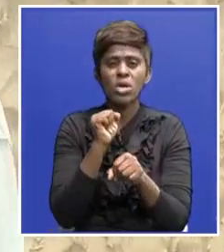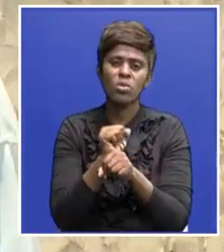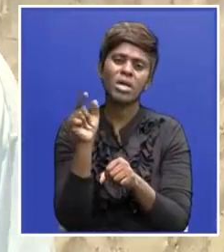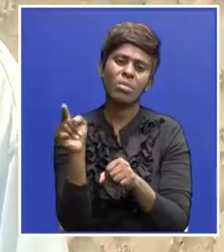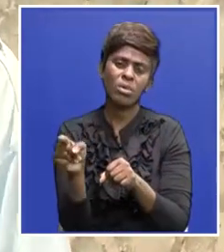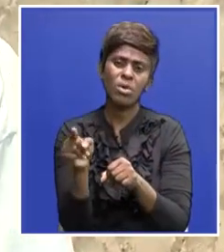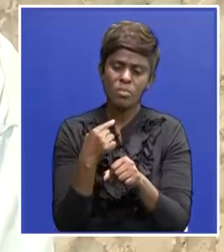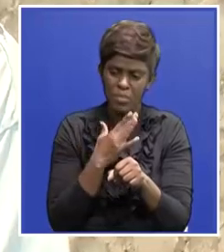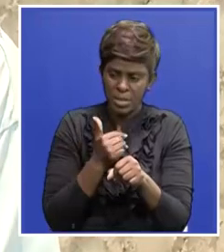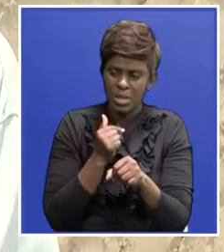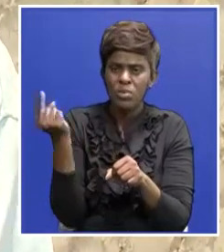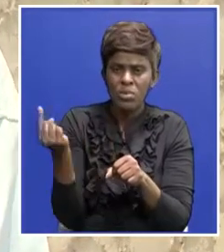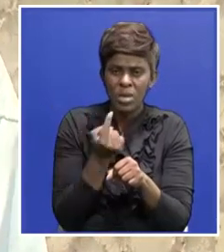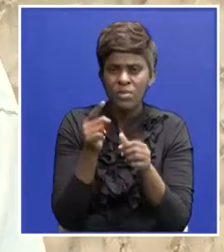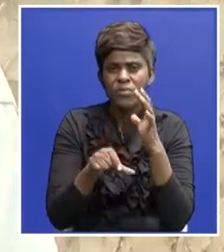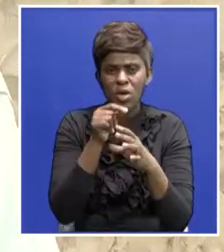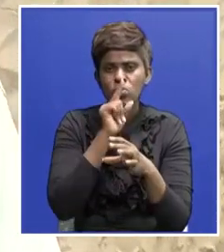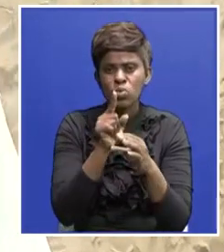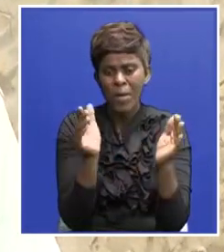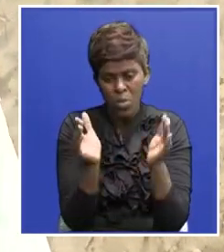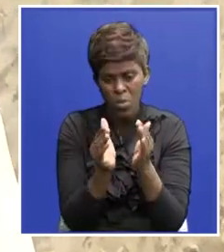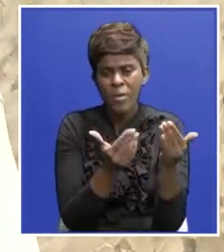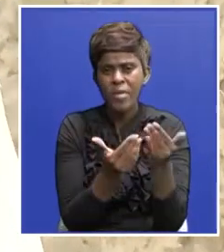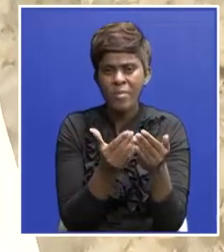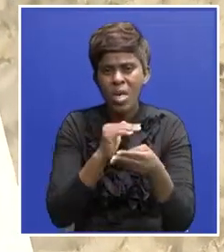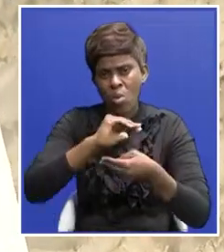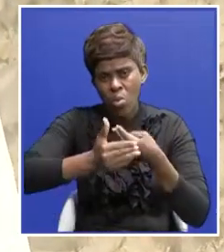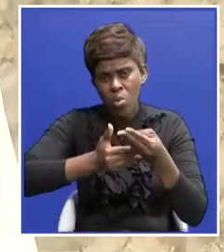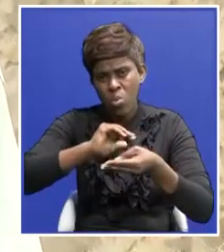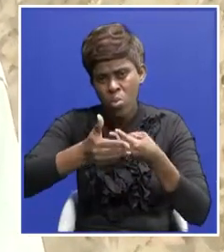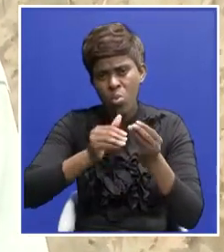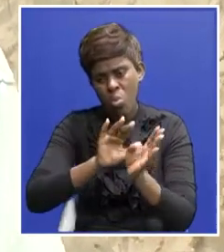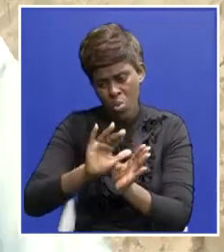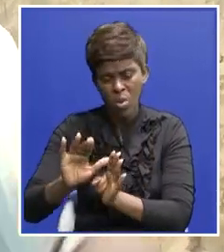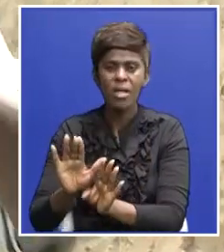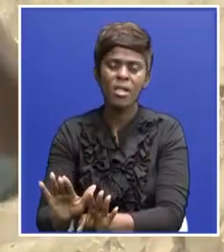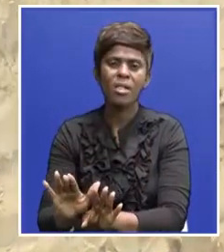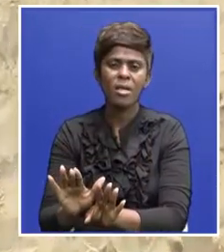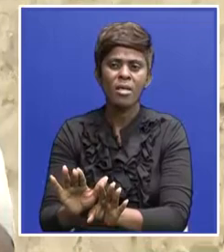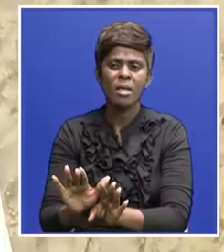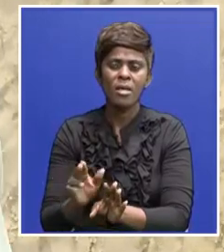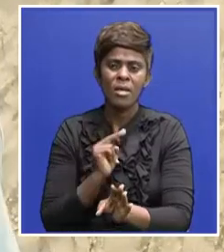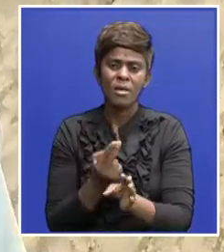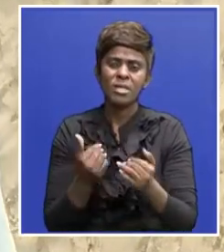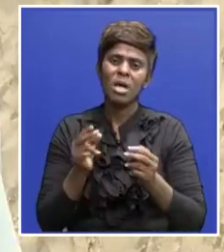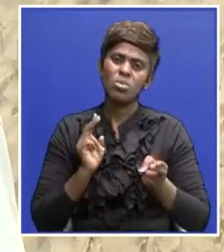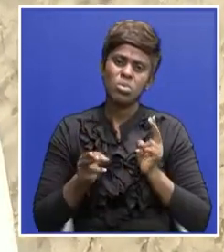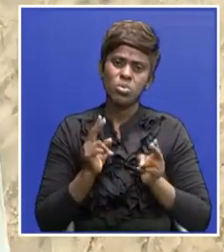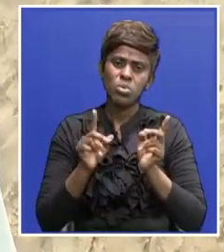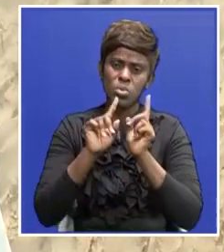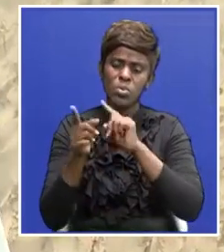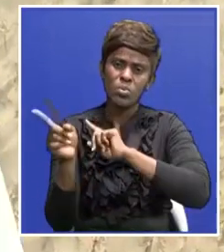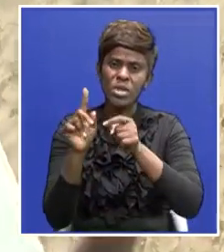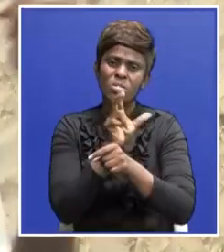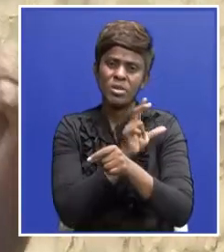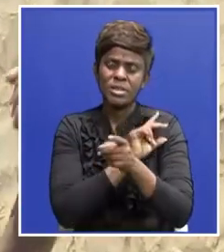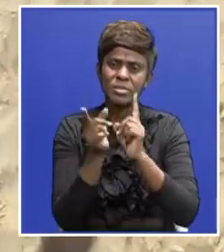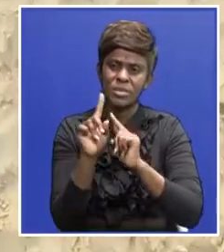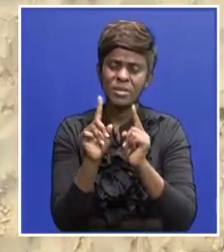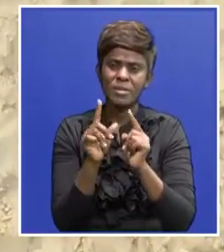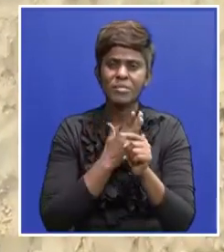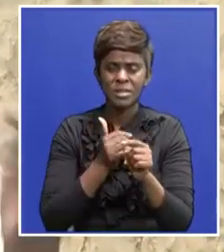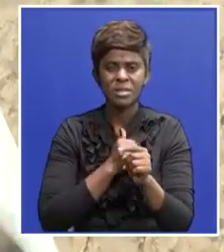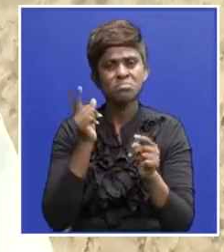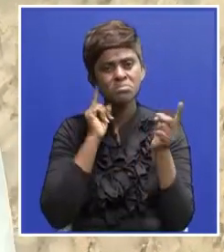first